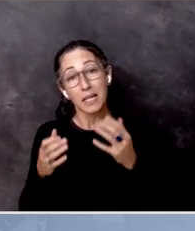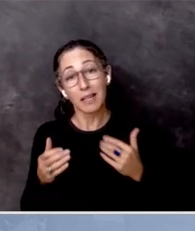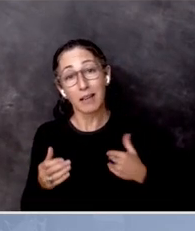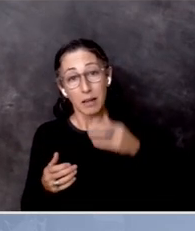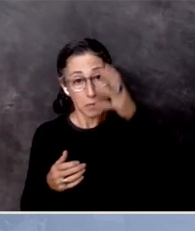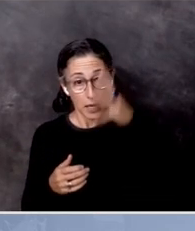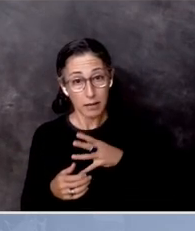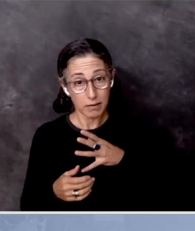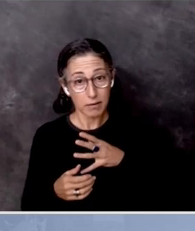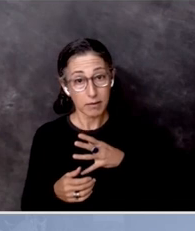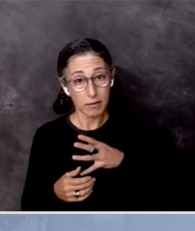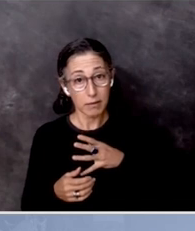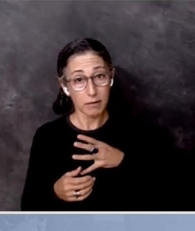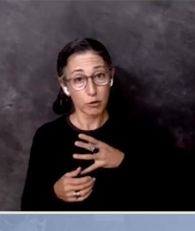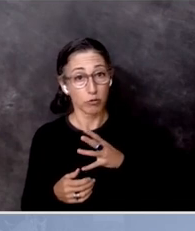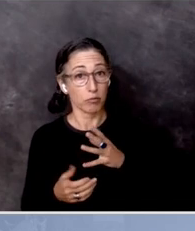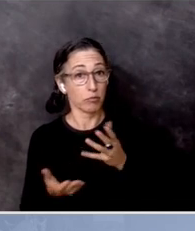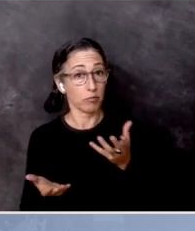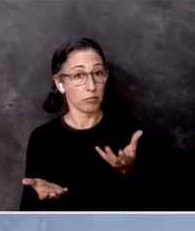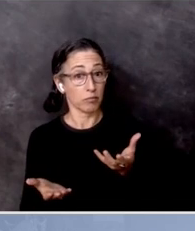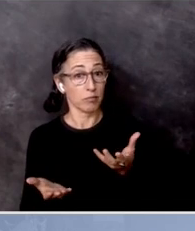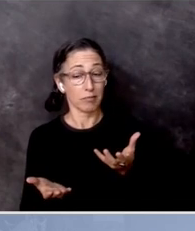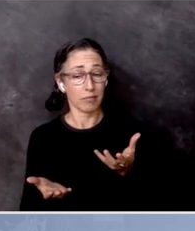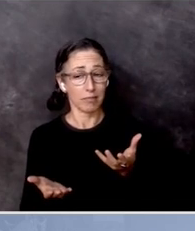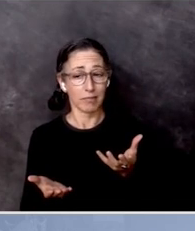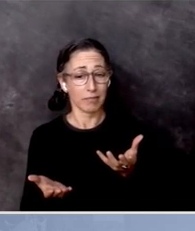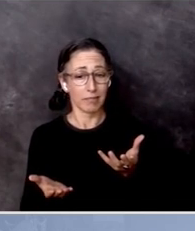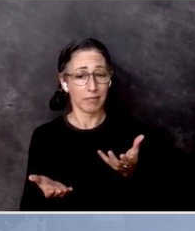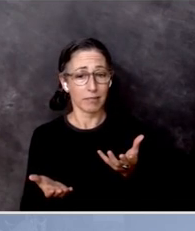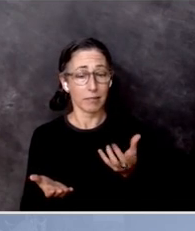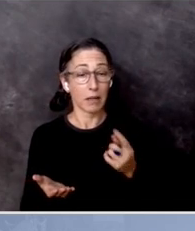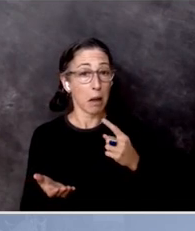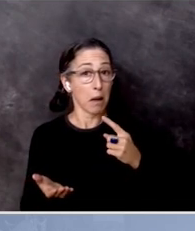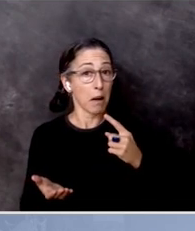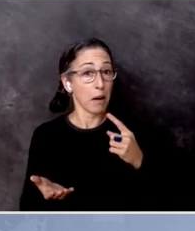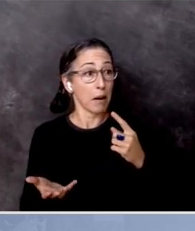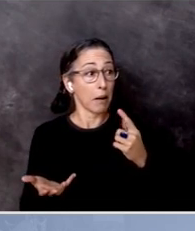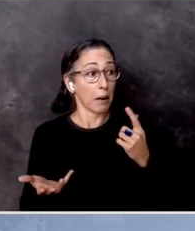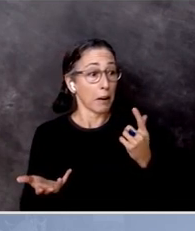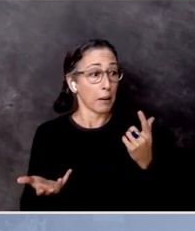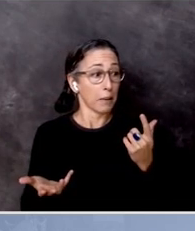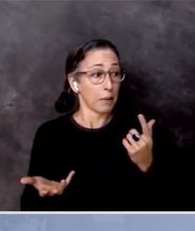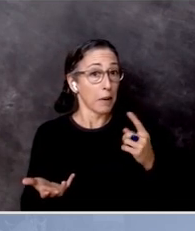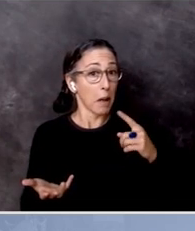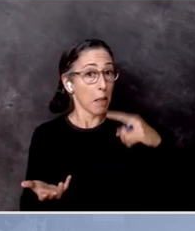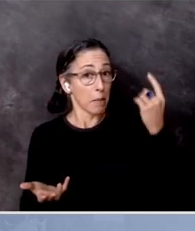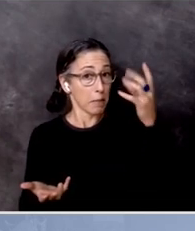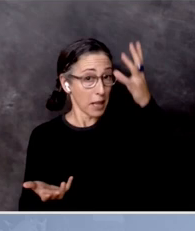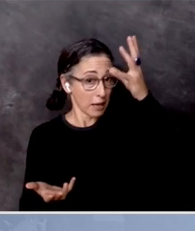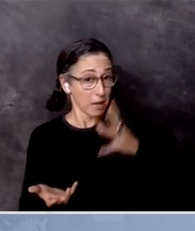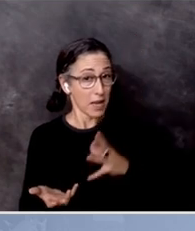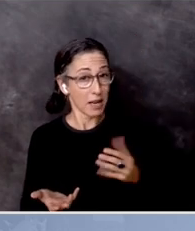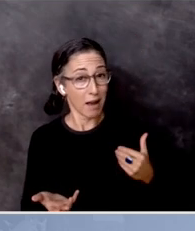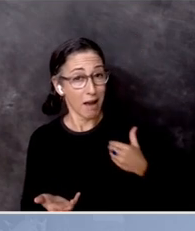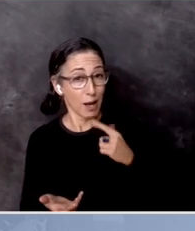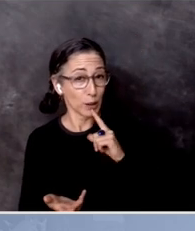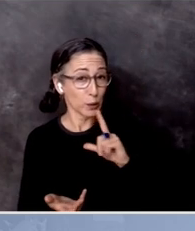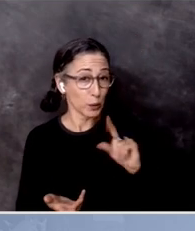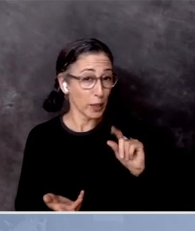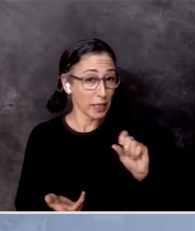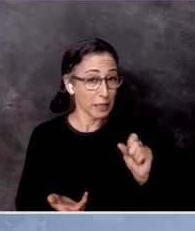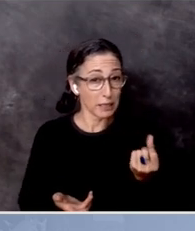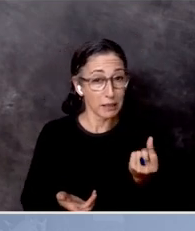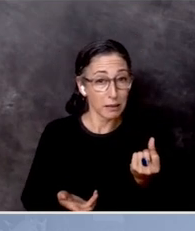it's not just that they're, you know, African